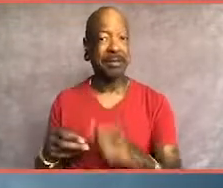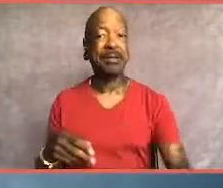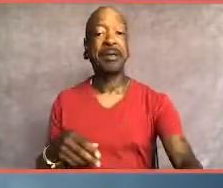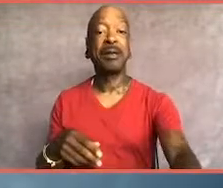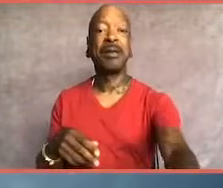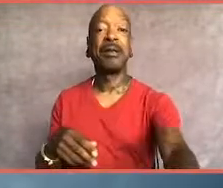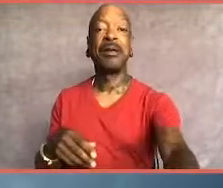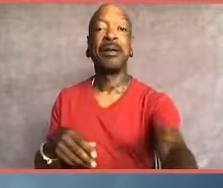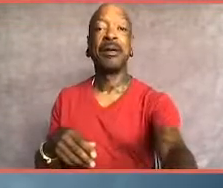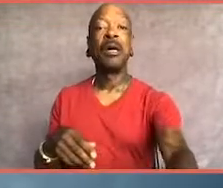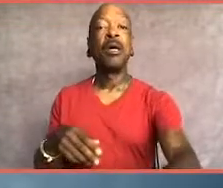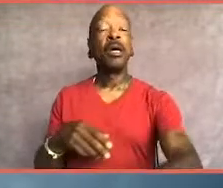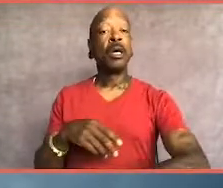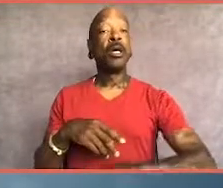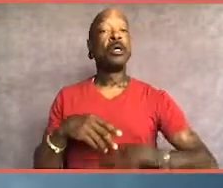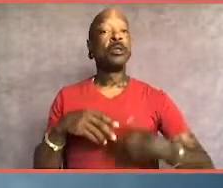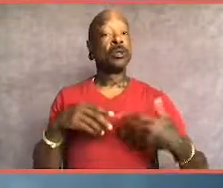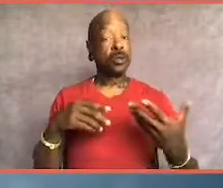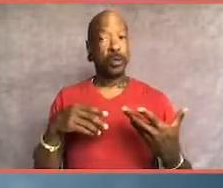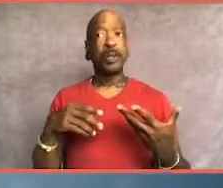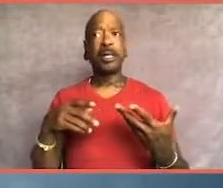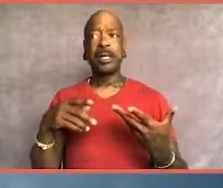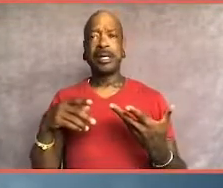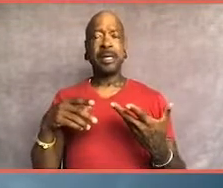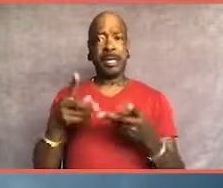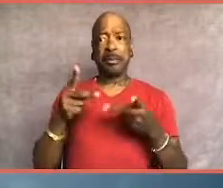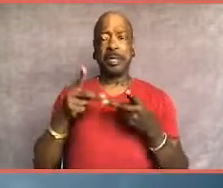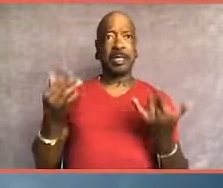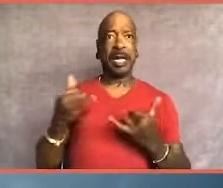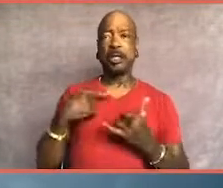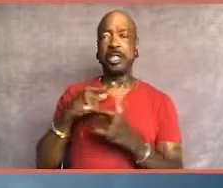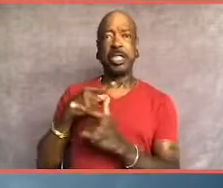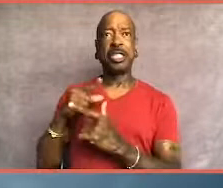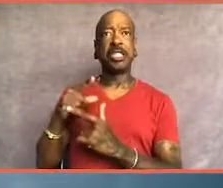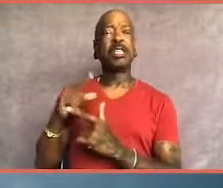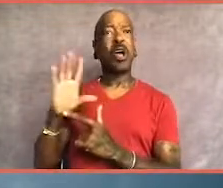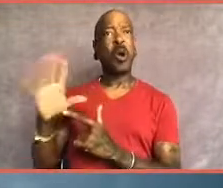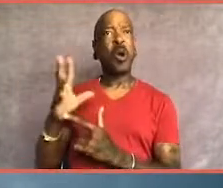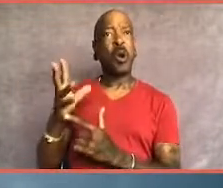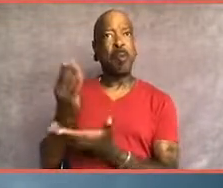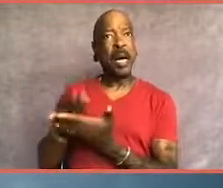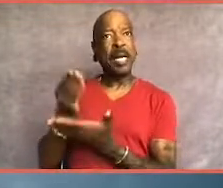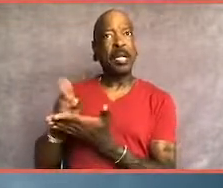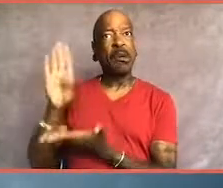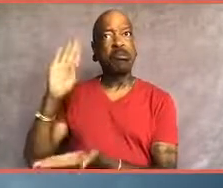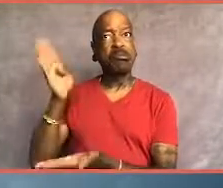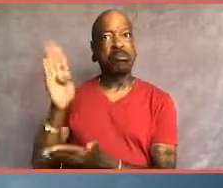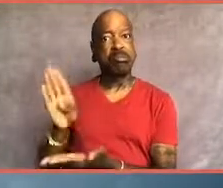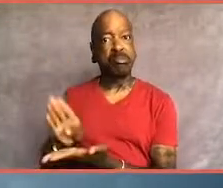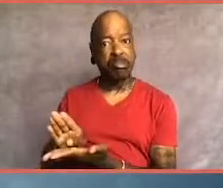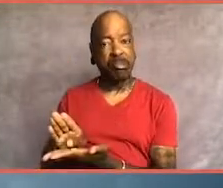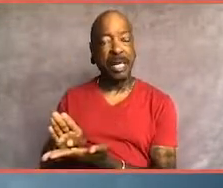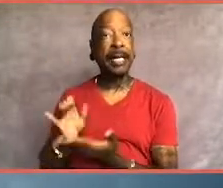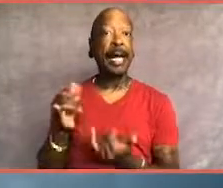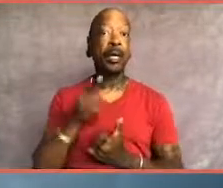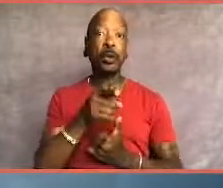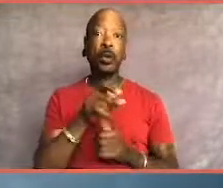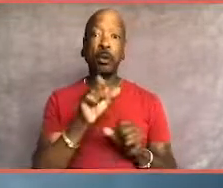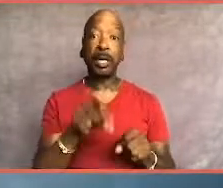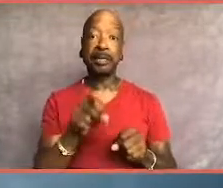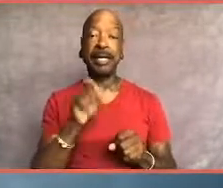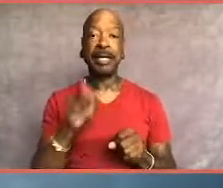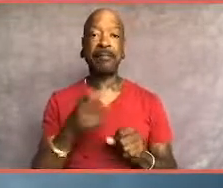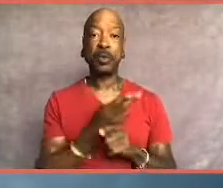she's draining her life savings, her retirement savings. And you possibly have to, you know,